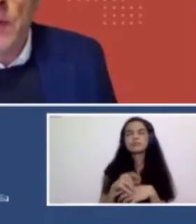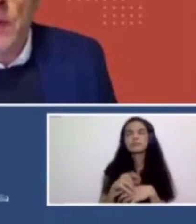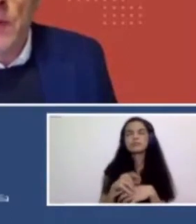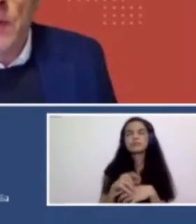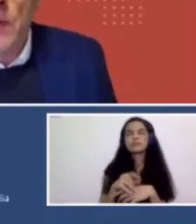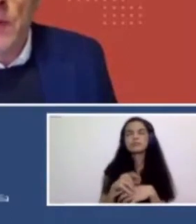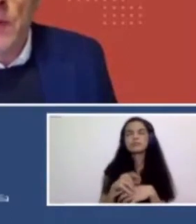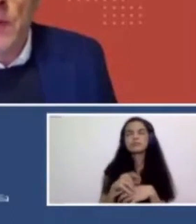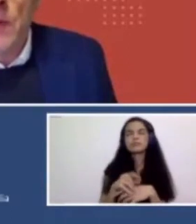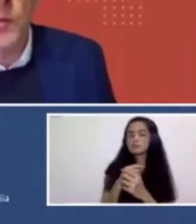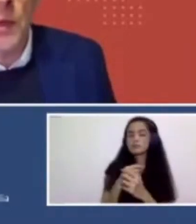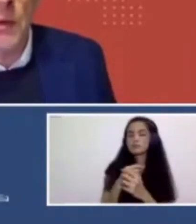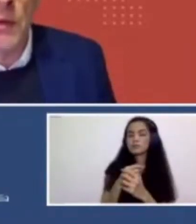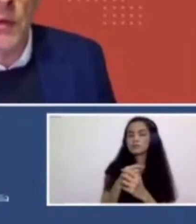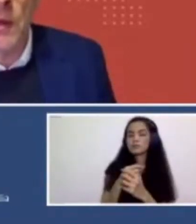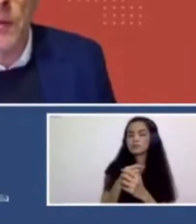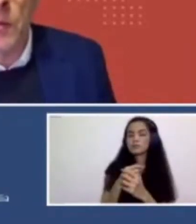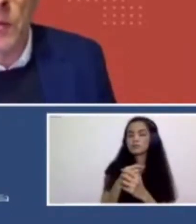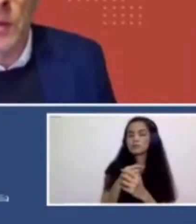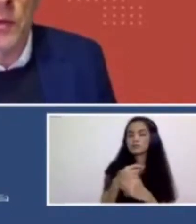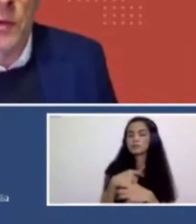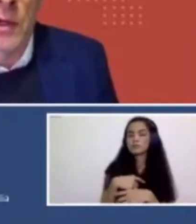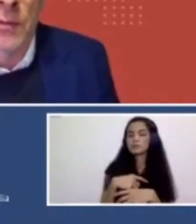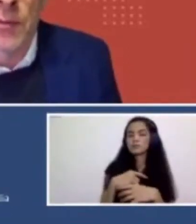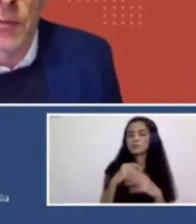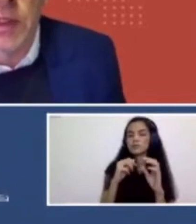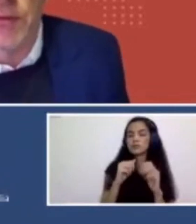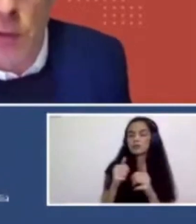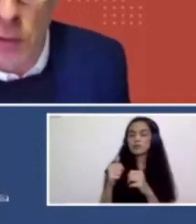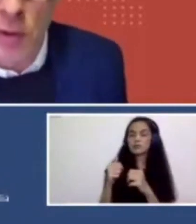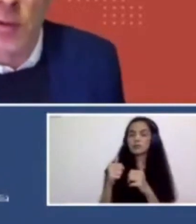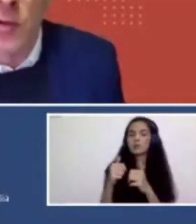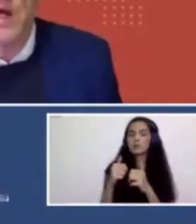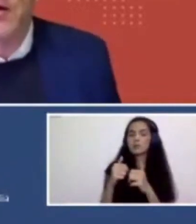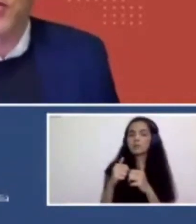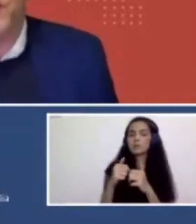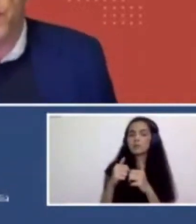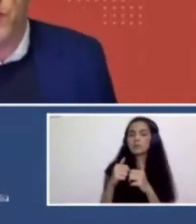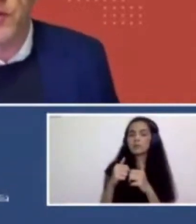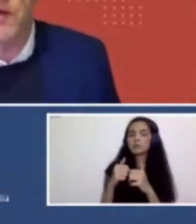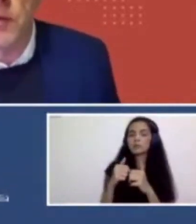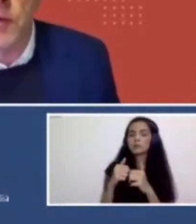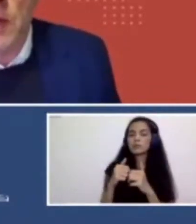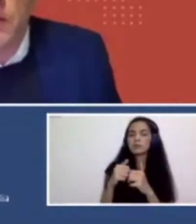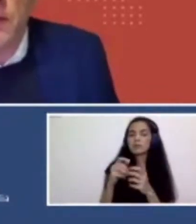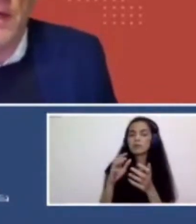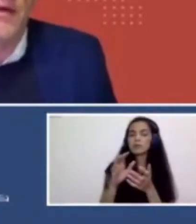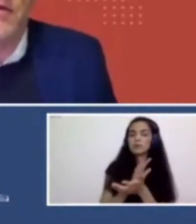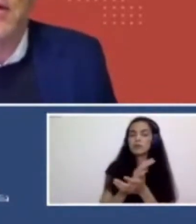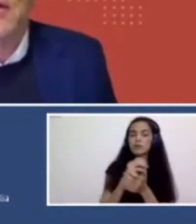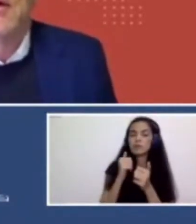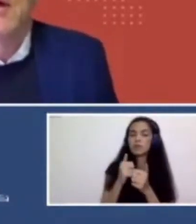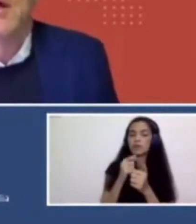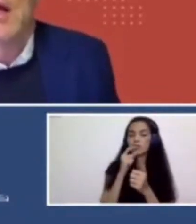answers, um, and we always said that we were prepared to stay in the room in order to kind of give up good, good, good, good opportunity. opportunities to excellent artists